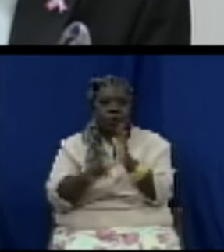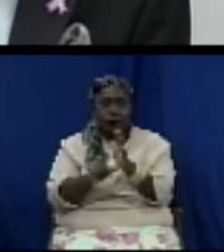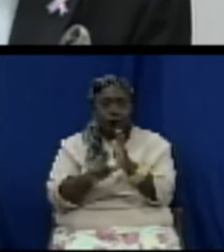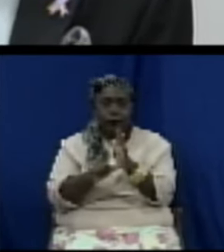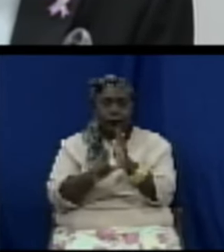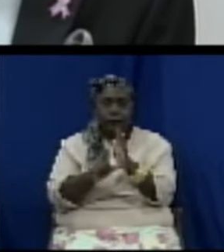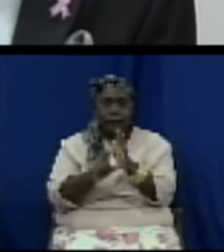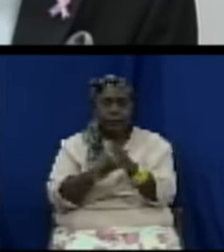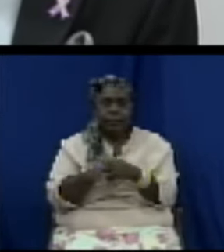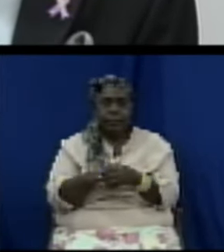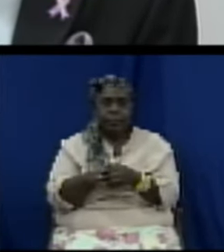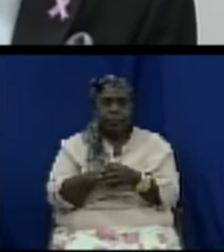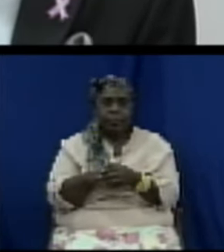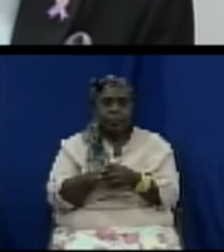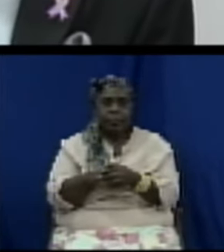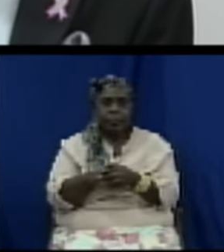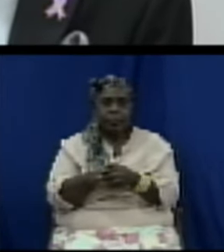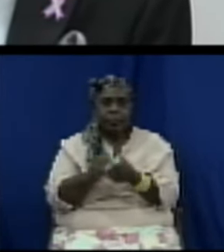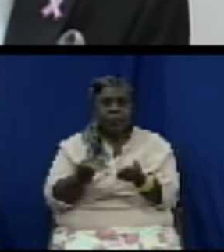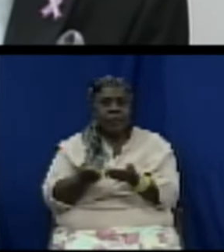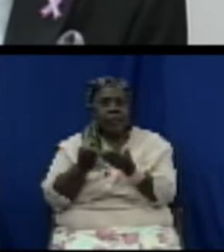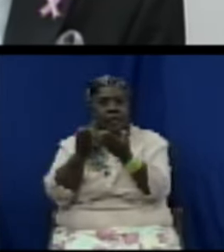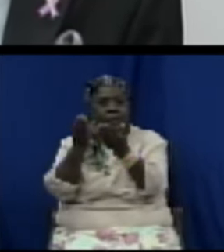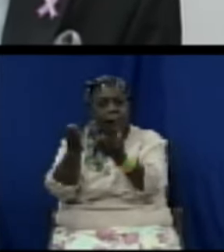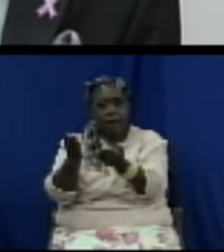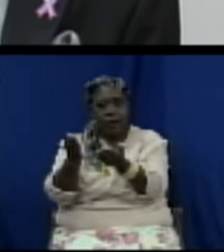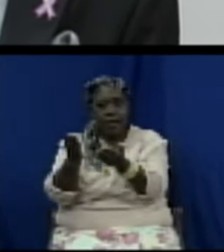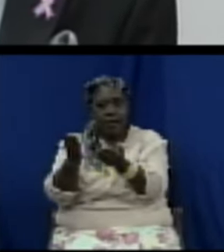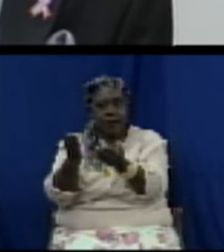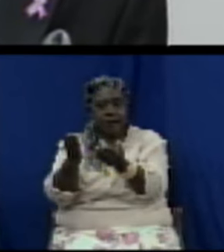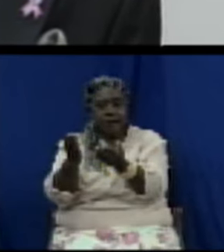I want to emphasize that the bill is replacing